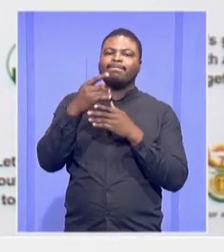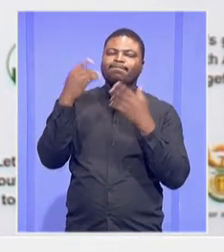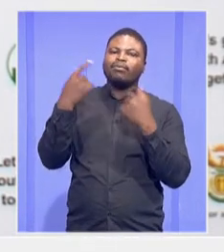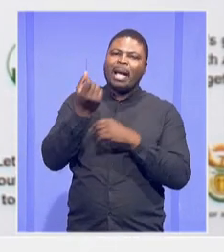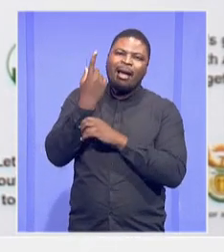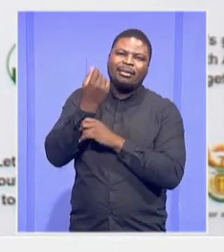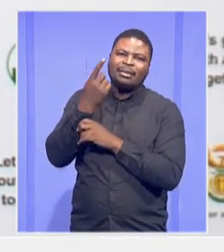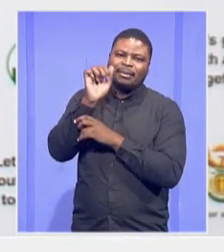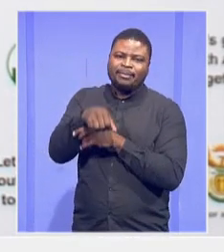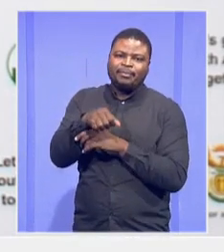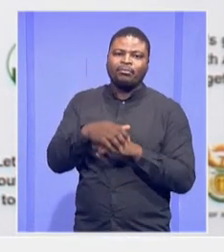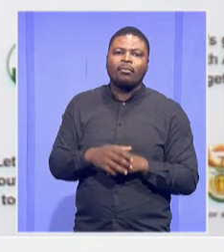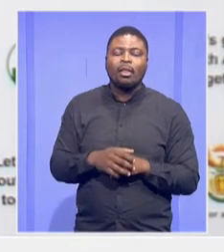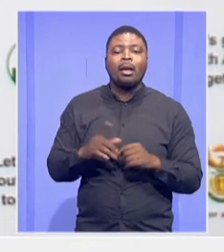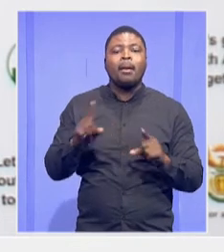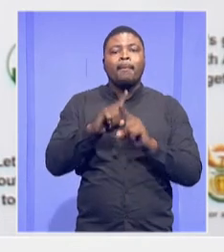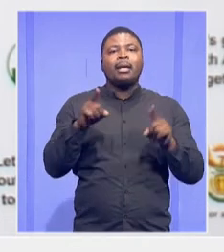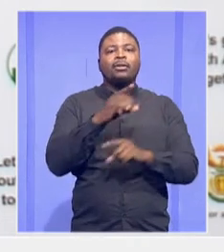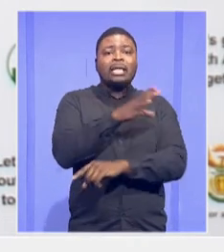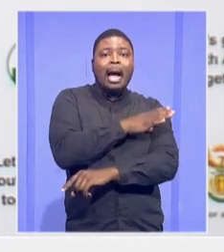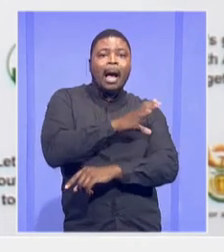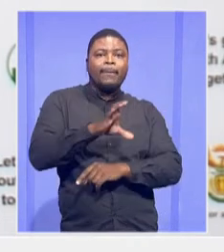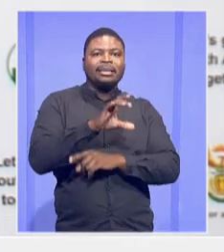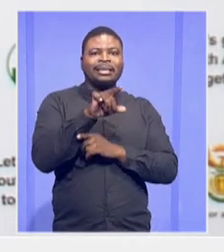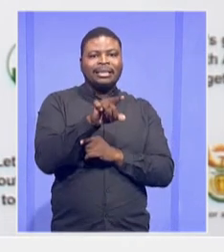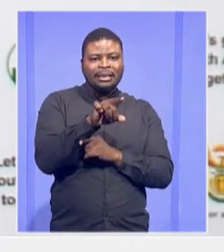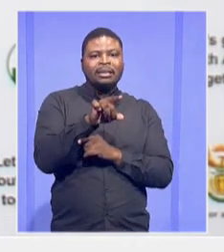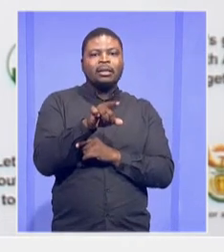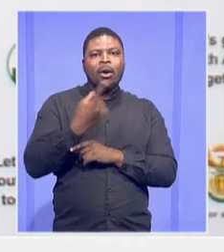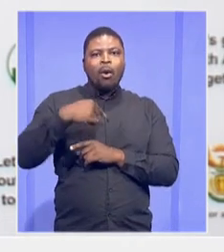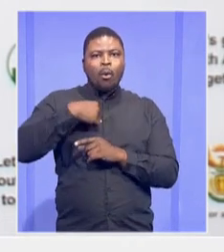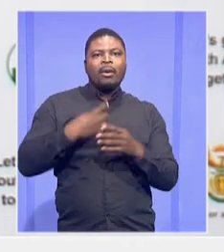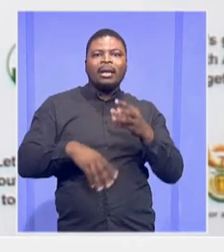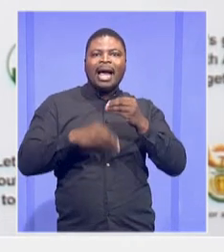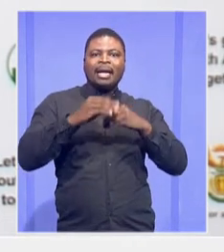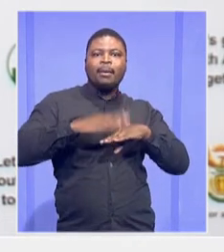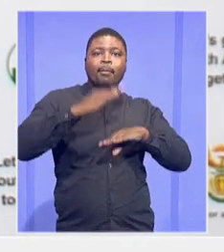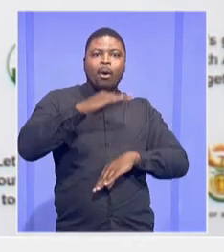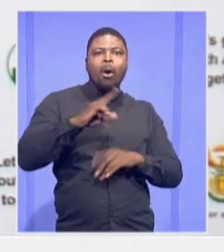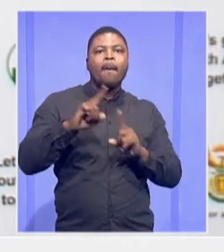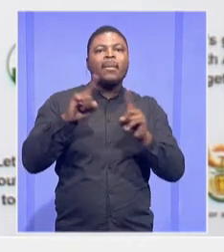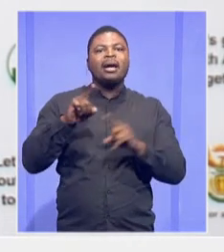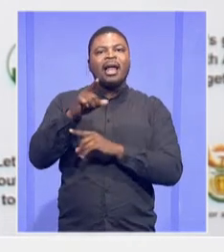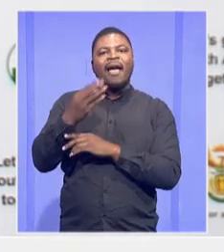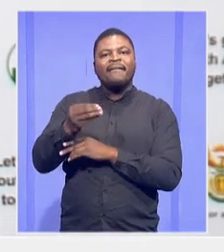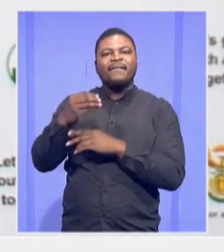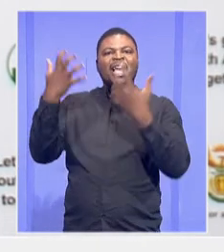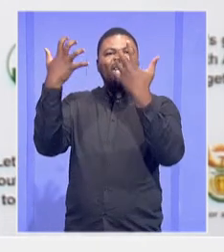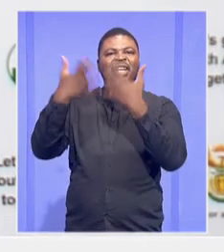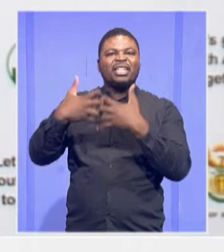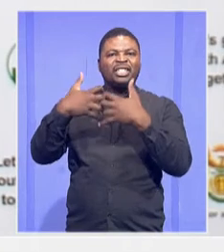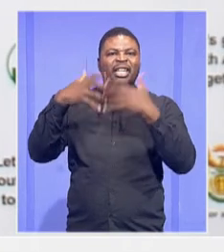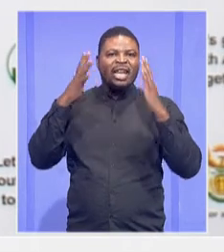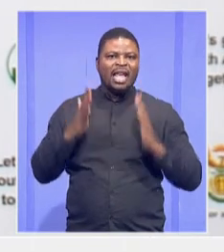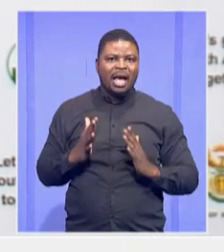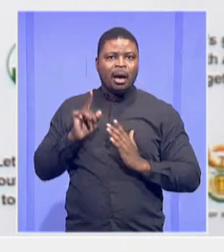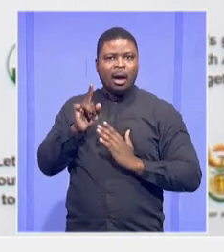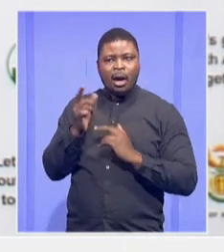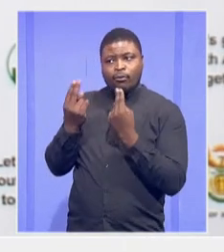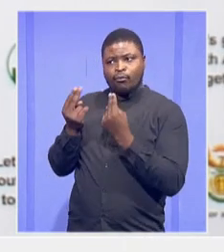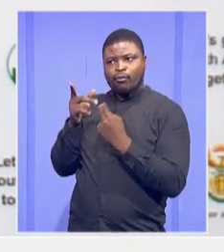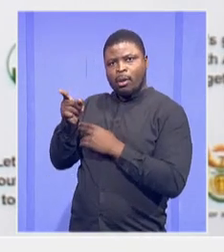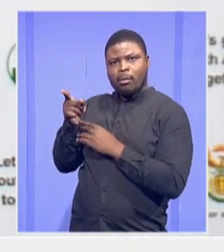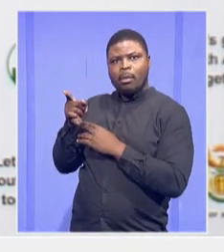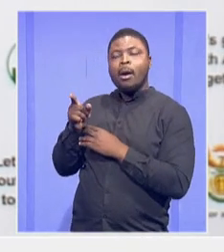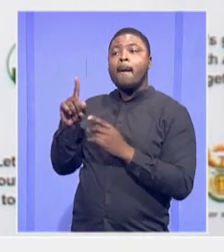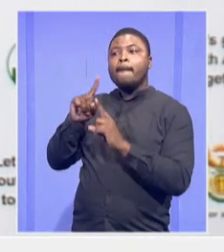minister. Mr. van der Verstijzen is a chief engineer. He was not there before. We recruited him. We had